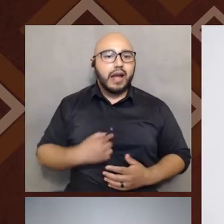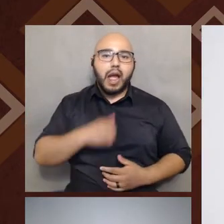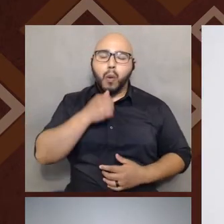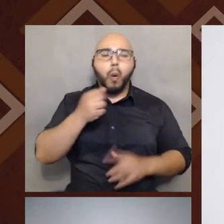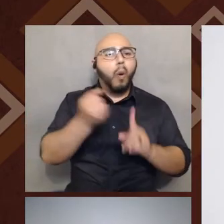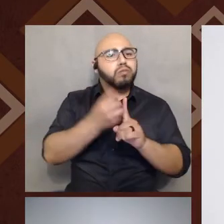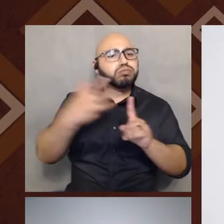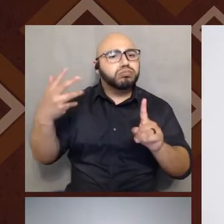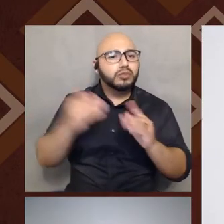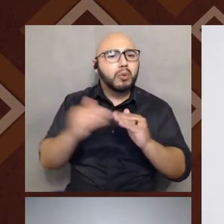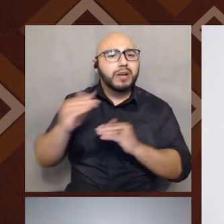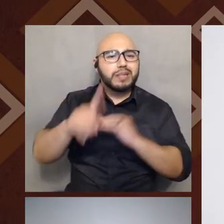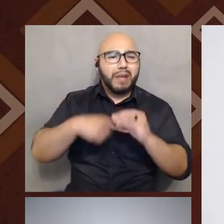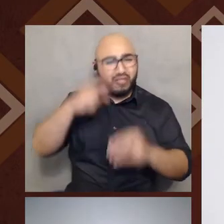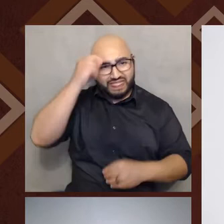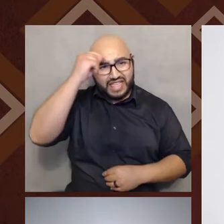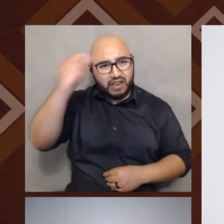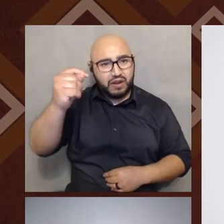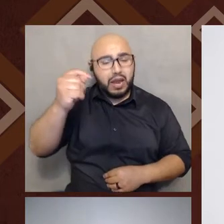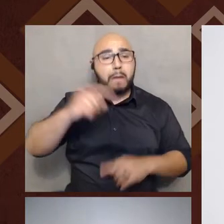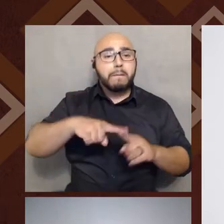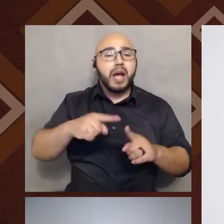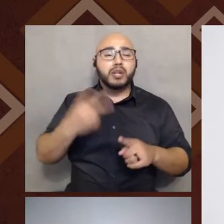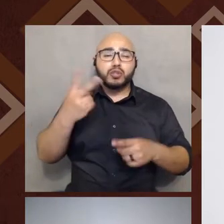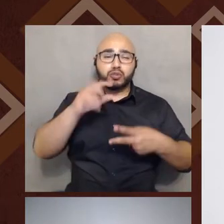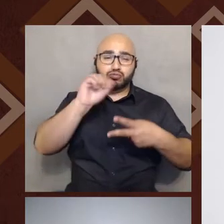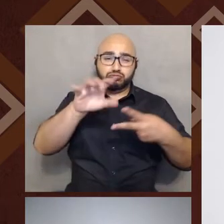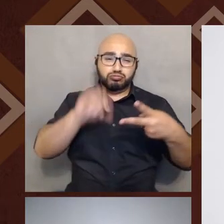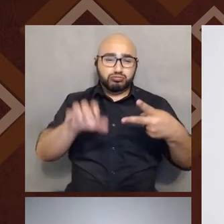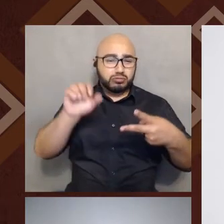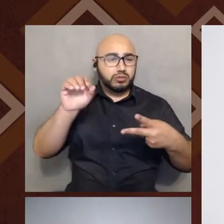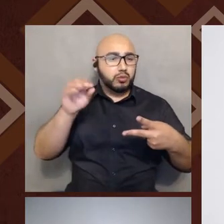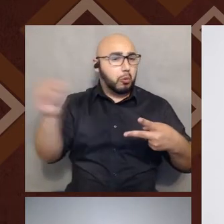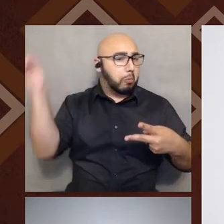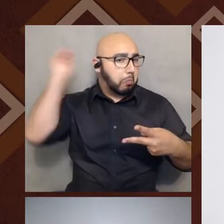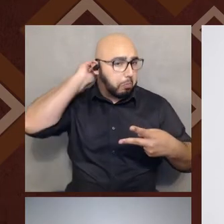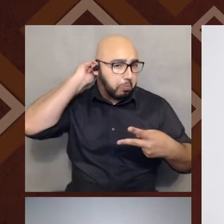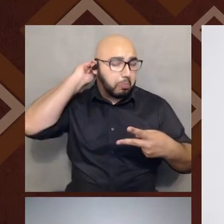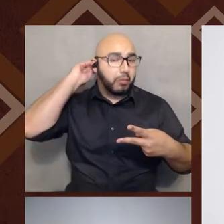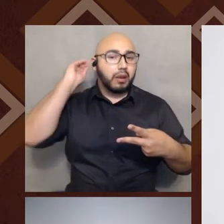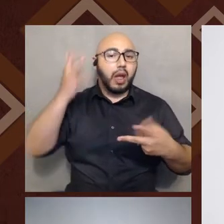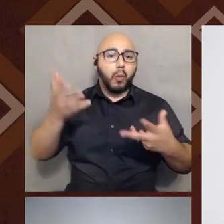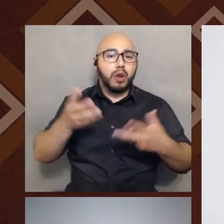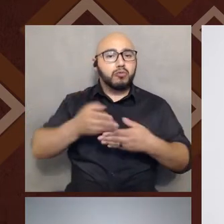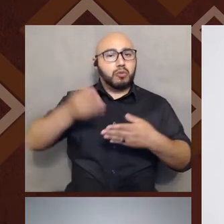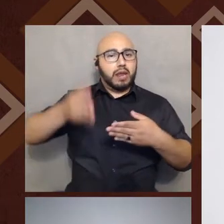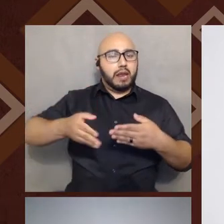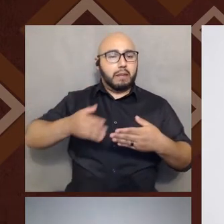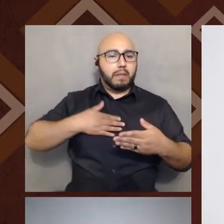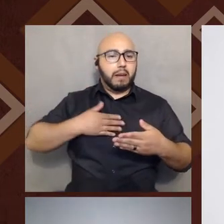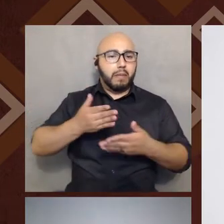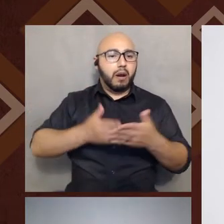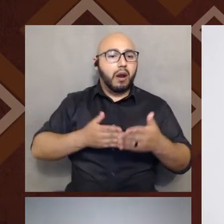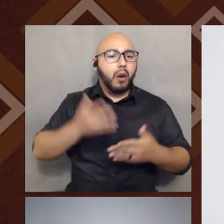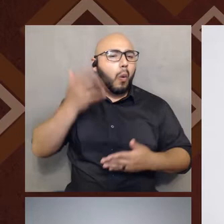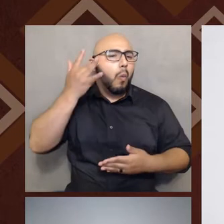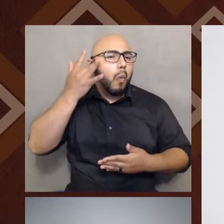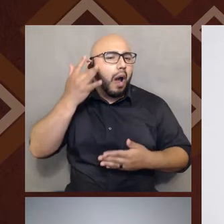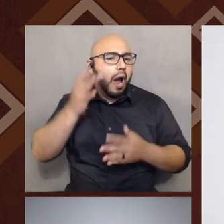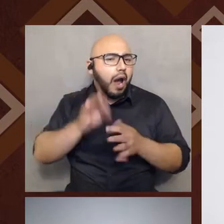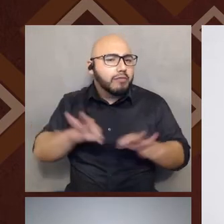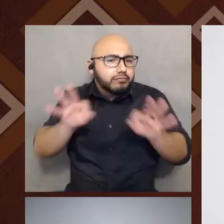I too much about theory, but two takeaways from this part that I wanted to end with is, you know, why does this matter?